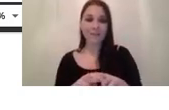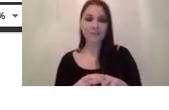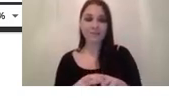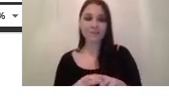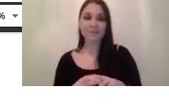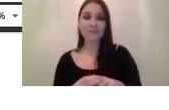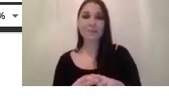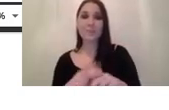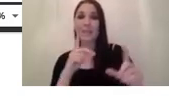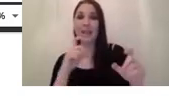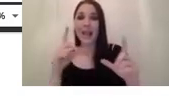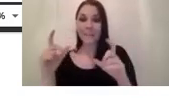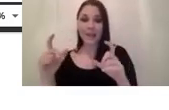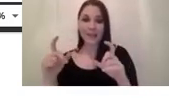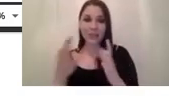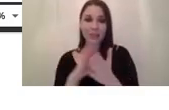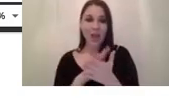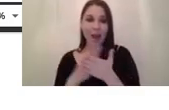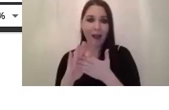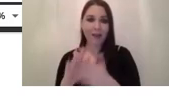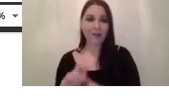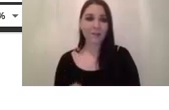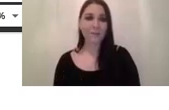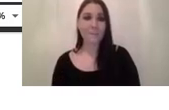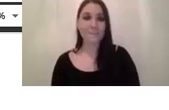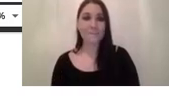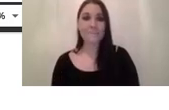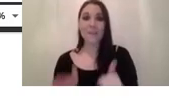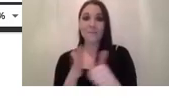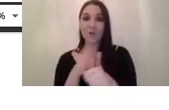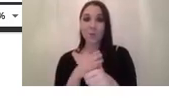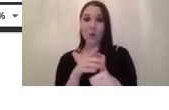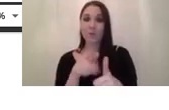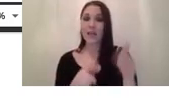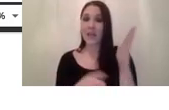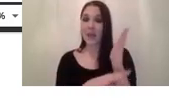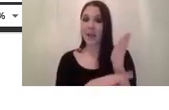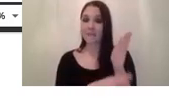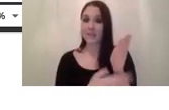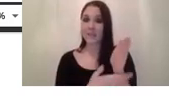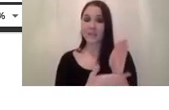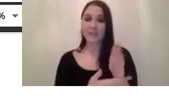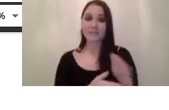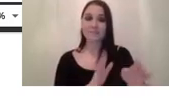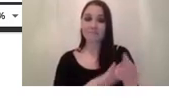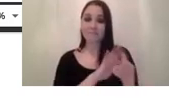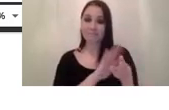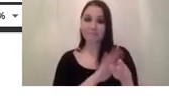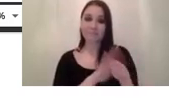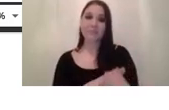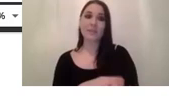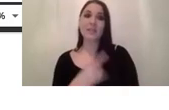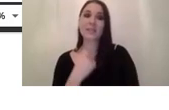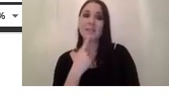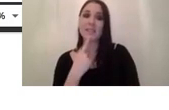and uh well the first one here in the left hand side basically what it tells you is like um